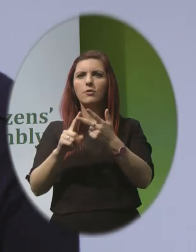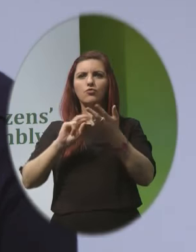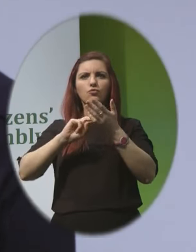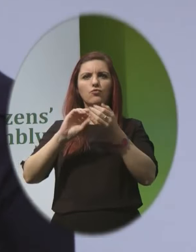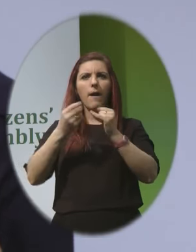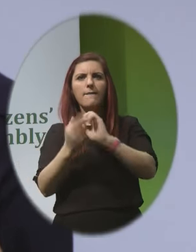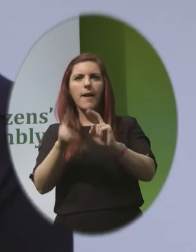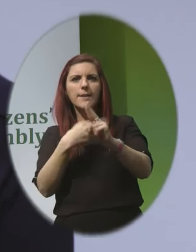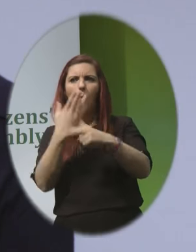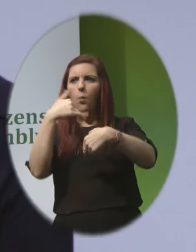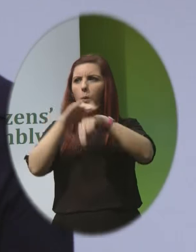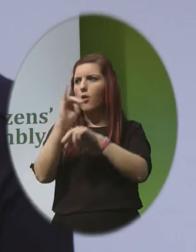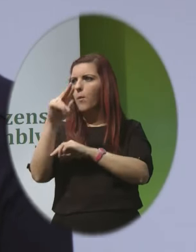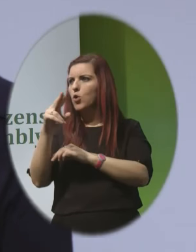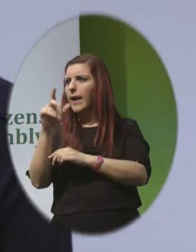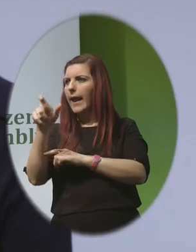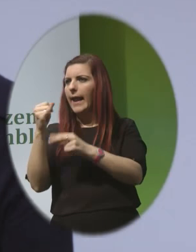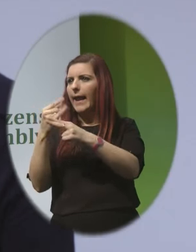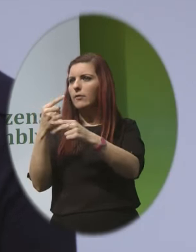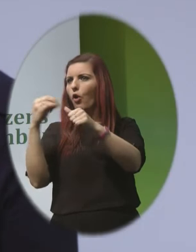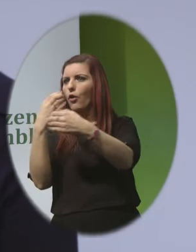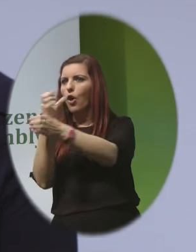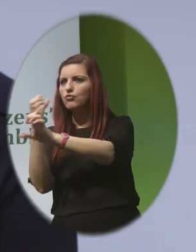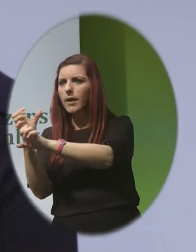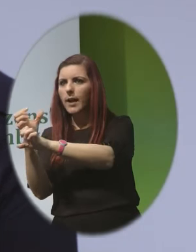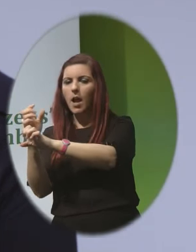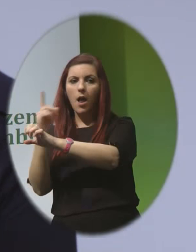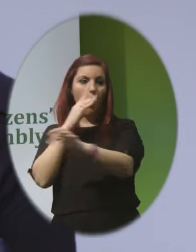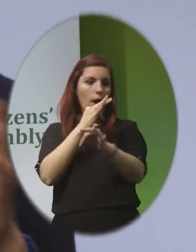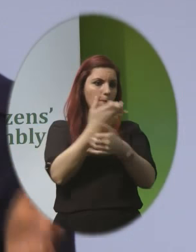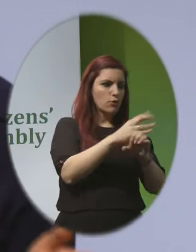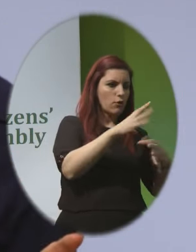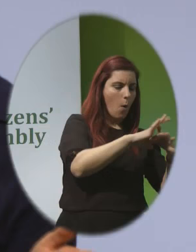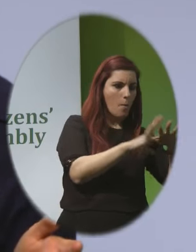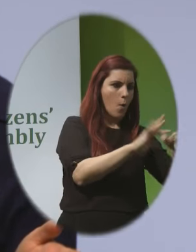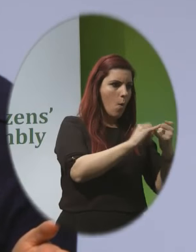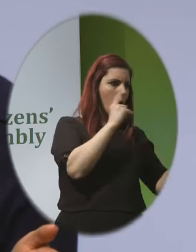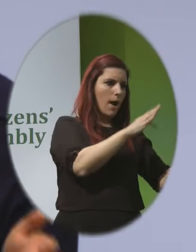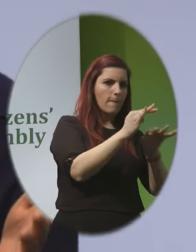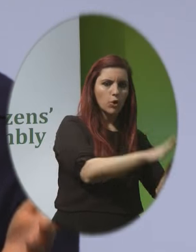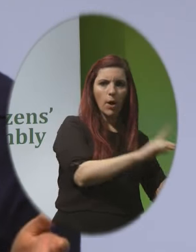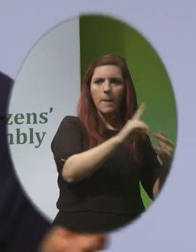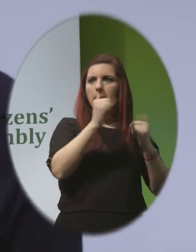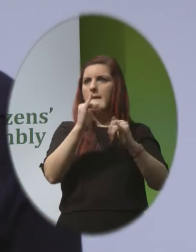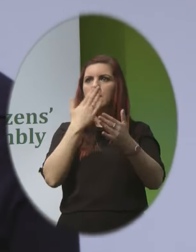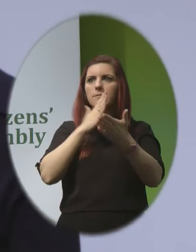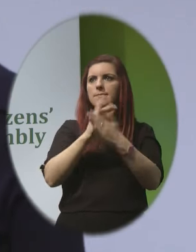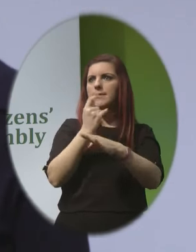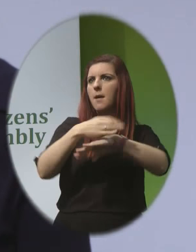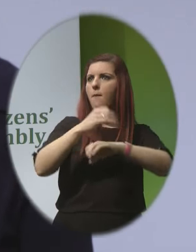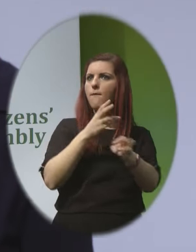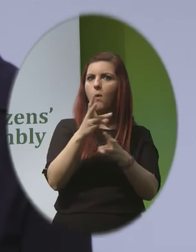information about where the abortion clinic is trying to find somebody to look after your children at home maybe trying to arrange time off work